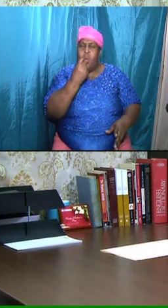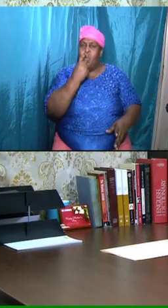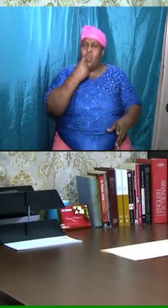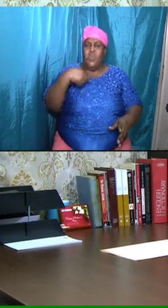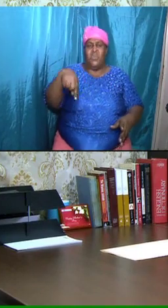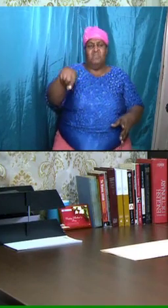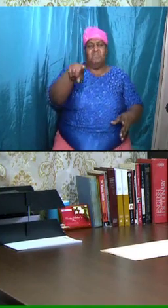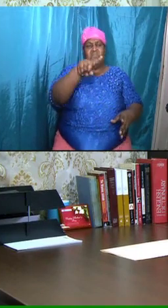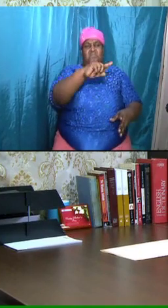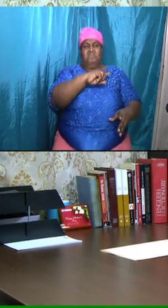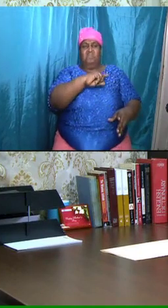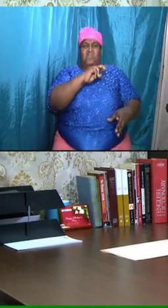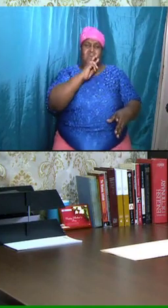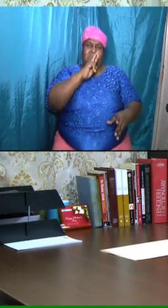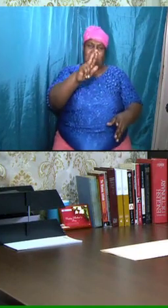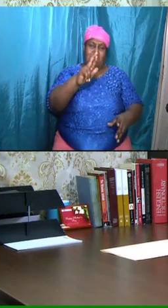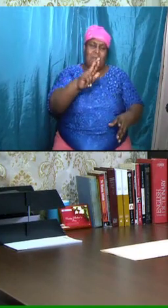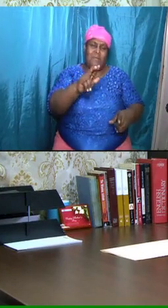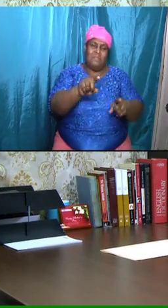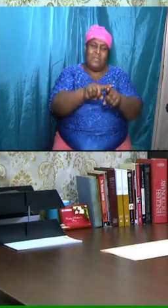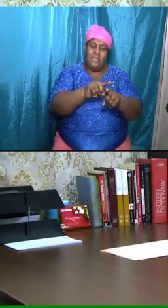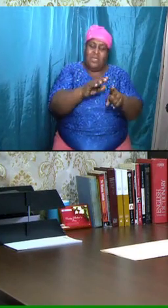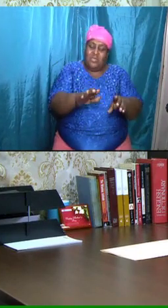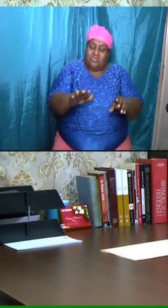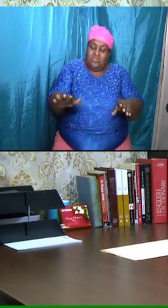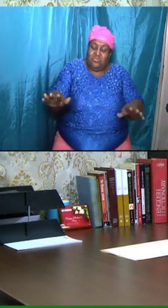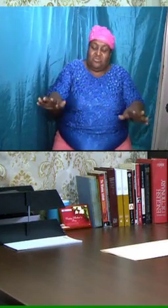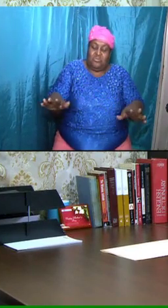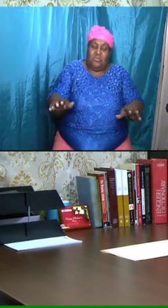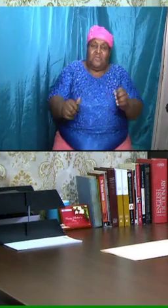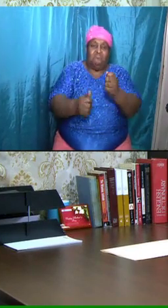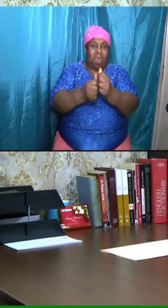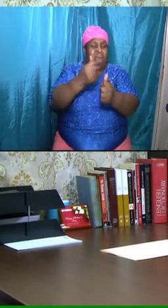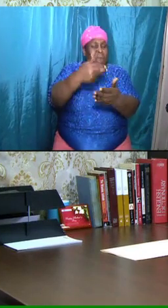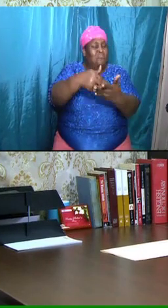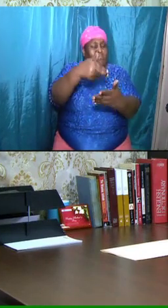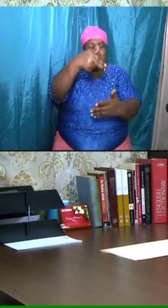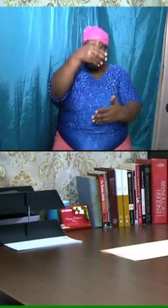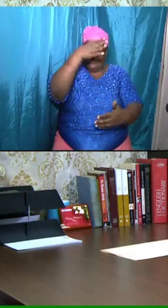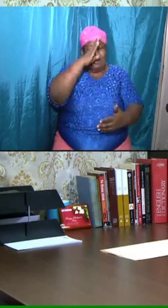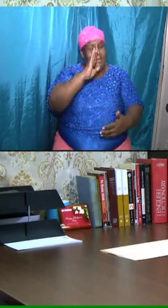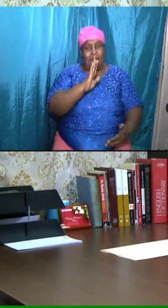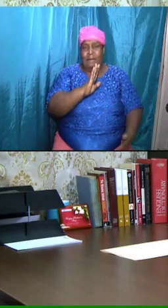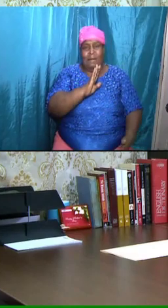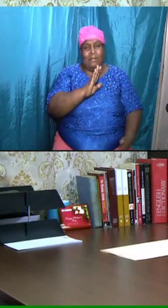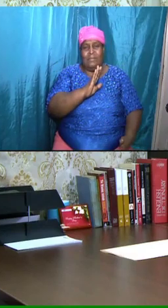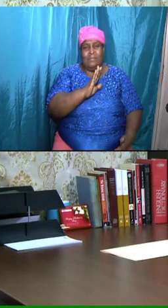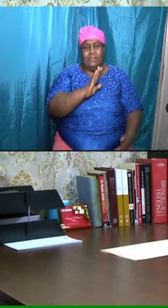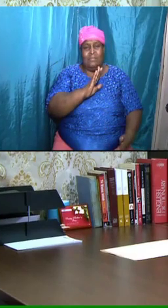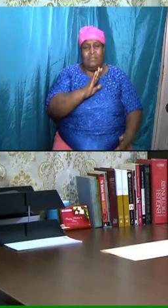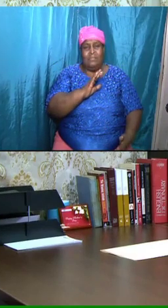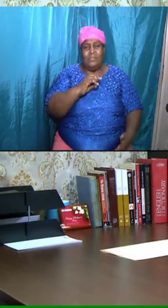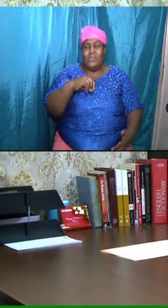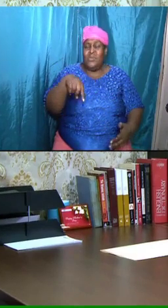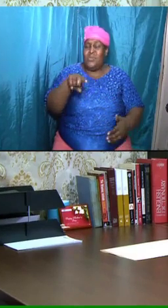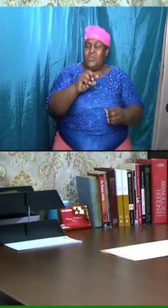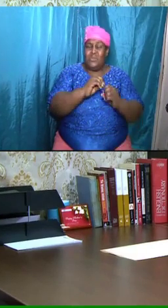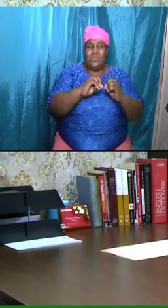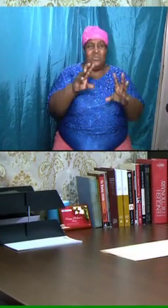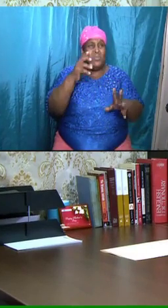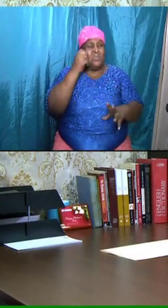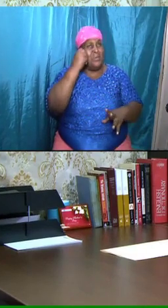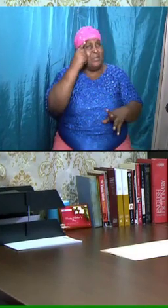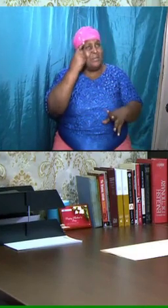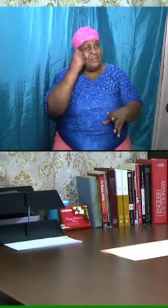as children of the Most High God. We don't understand our